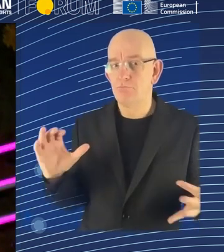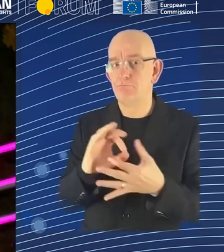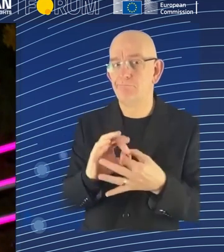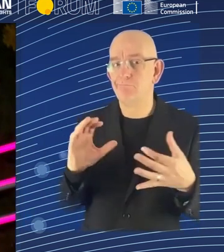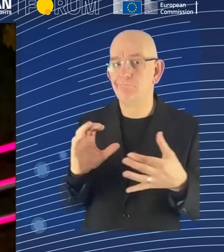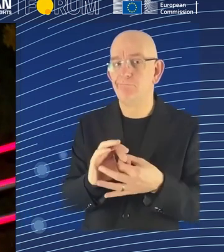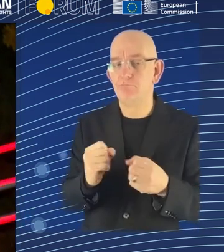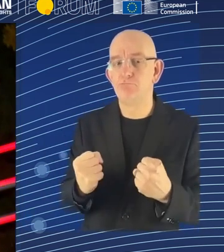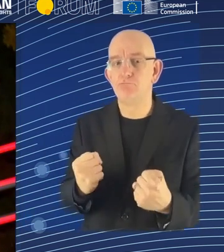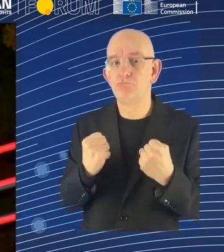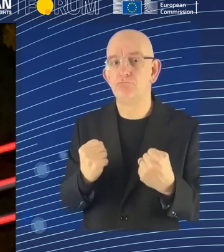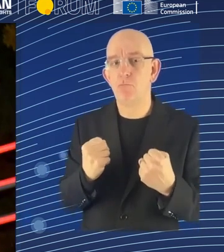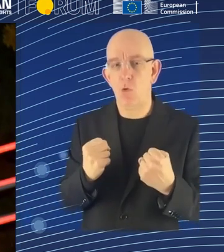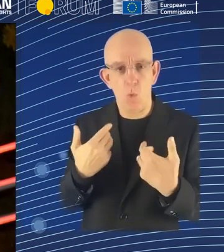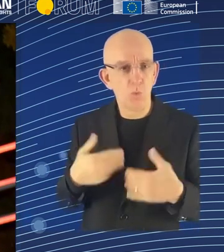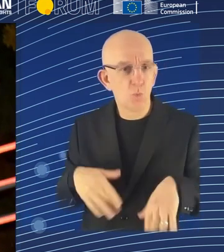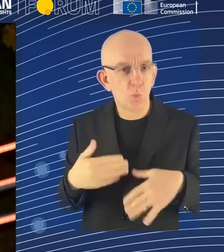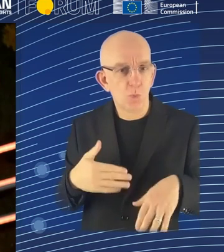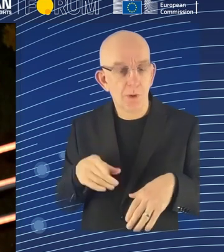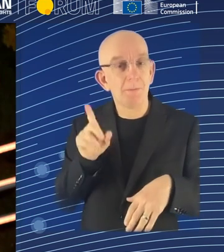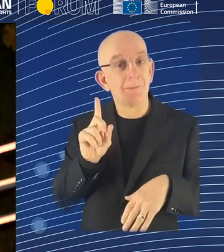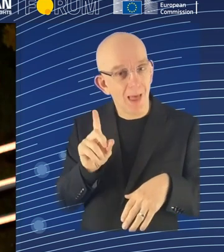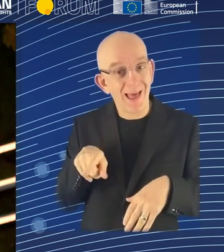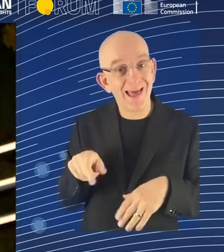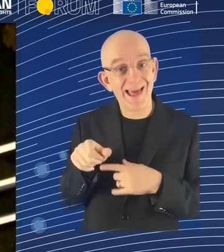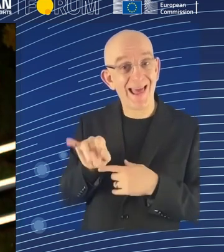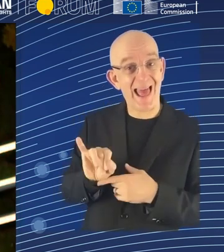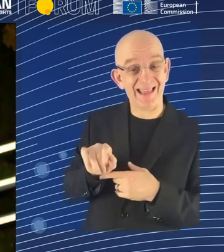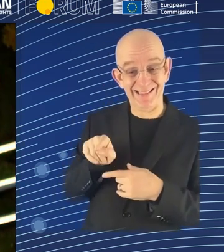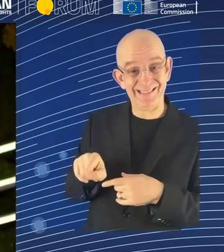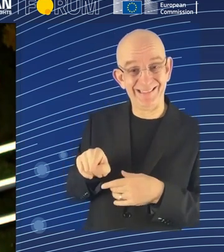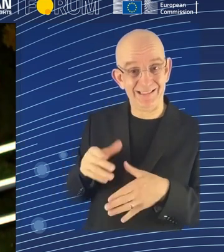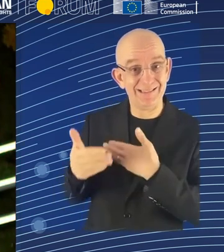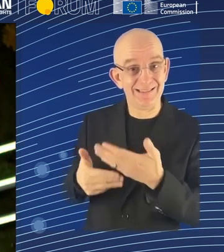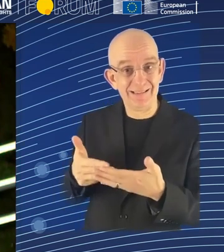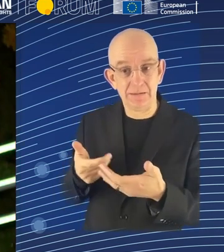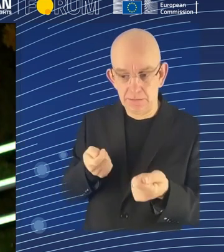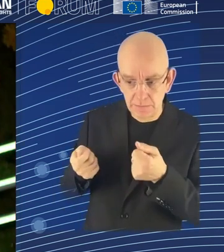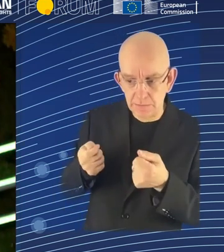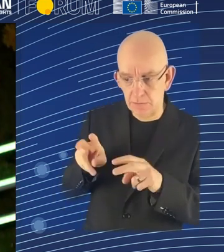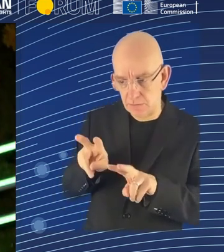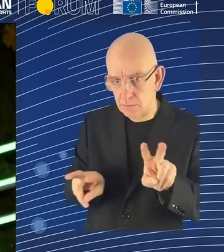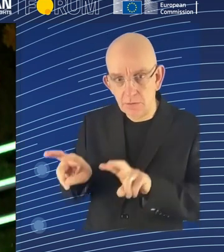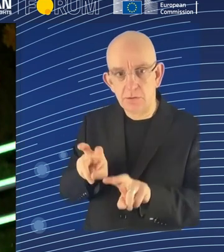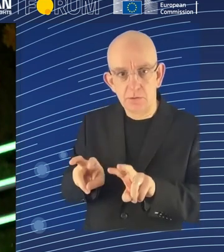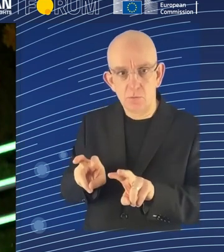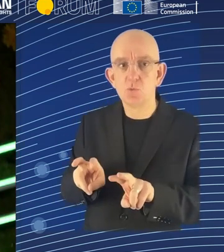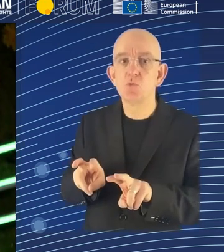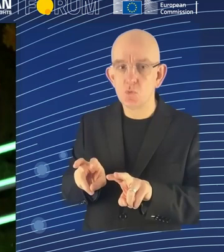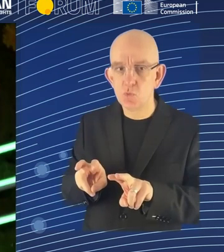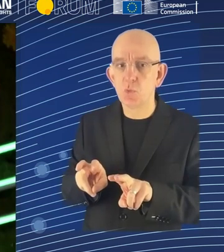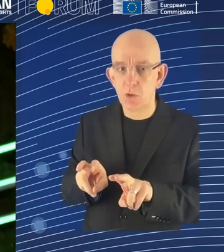And I think an important question is, how are we going to deal with that? So what are unions going to do? How are they going to approach the